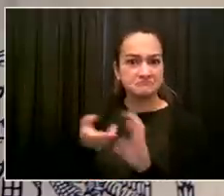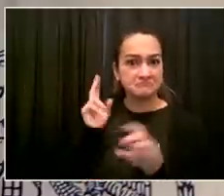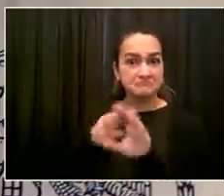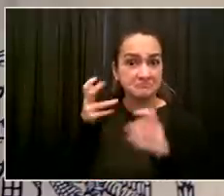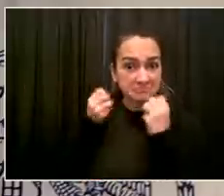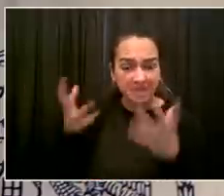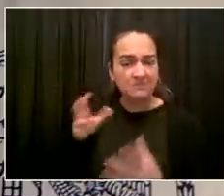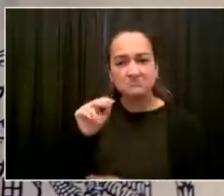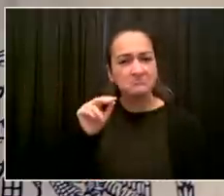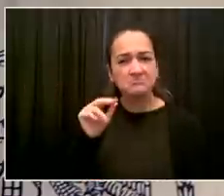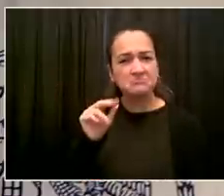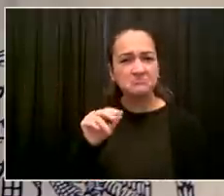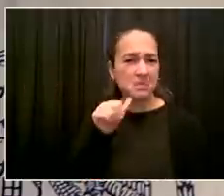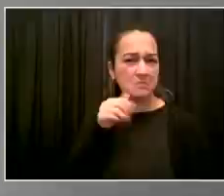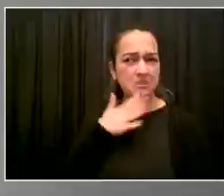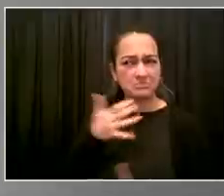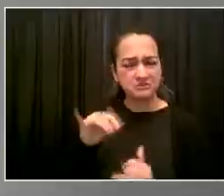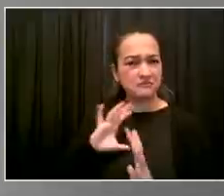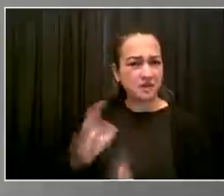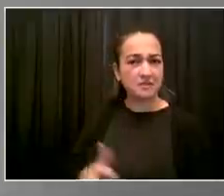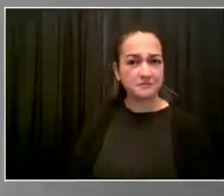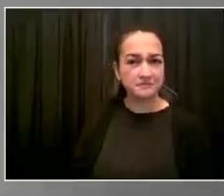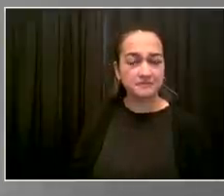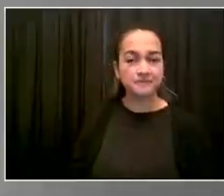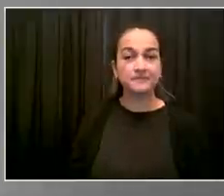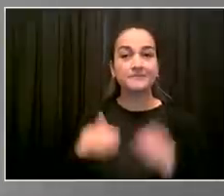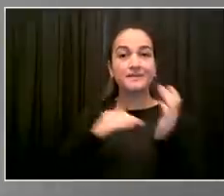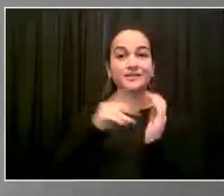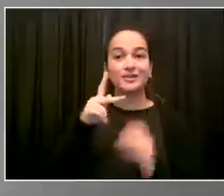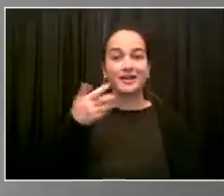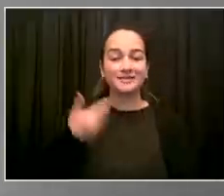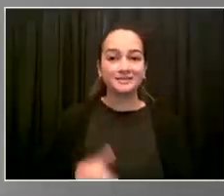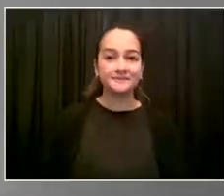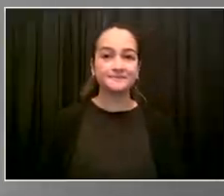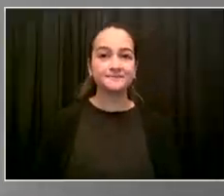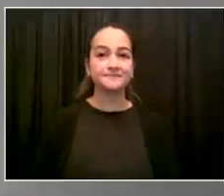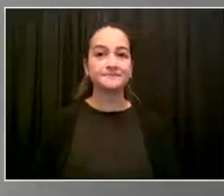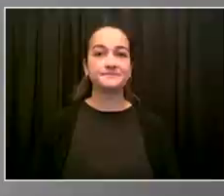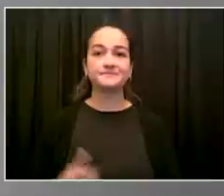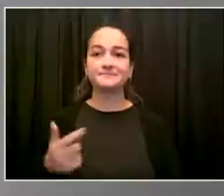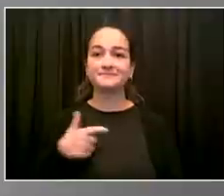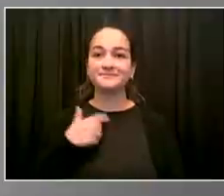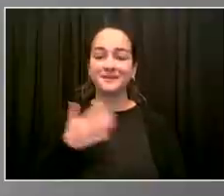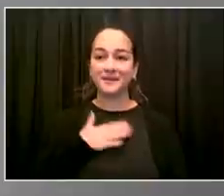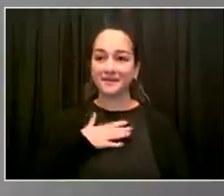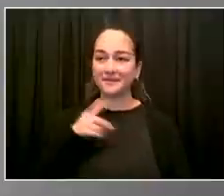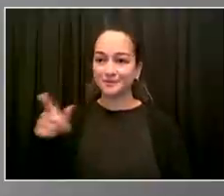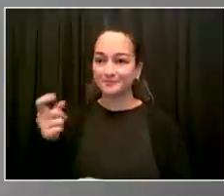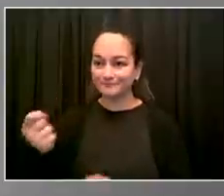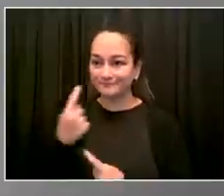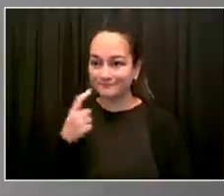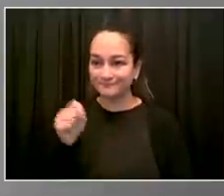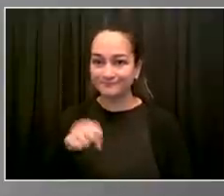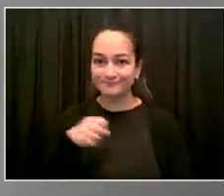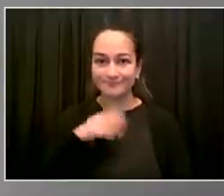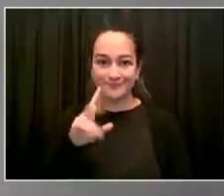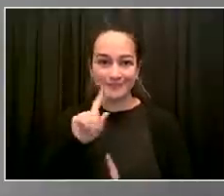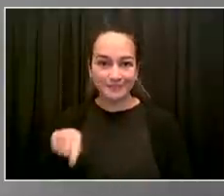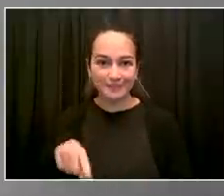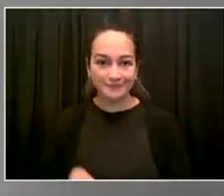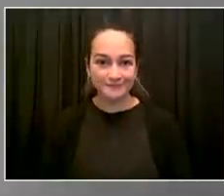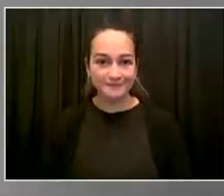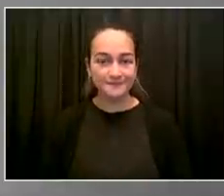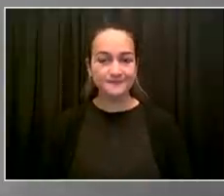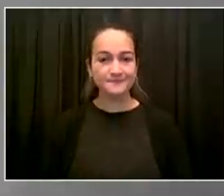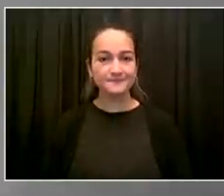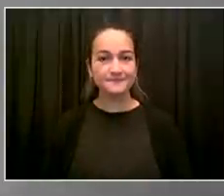so much, sir. And I'm very happy to report that over 95% of my nurses are vaccinated today. So you were